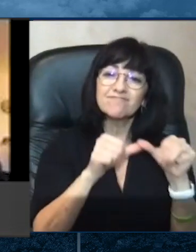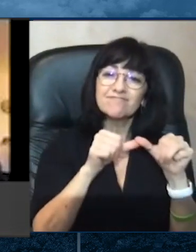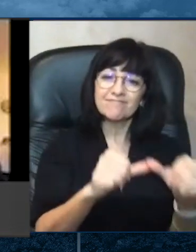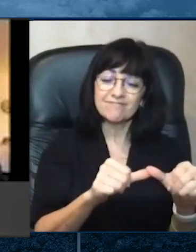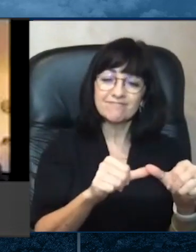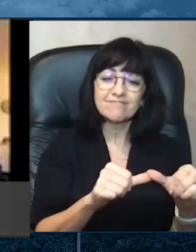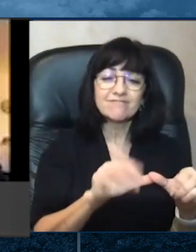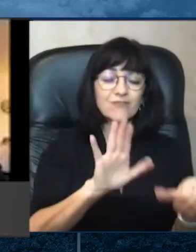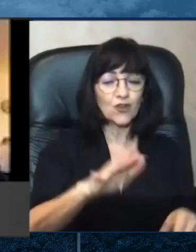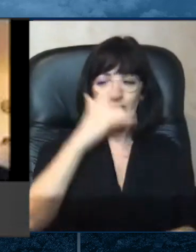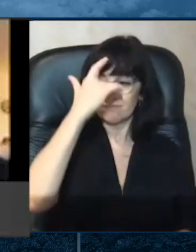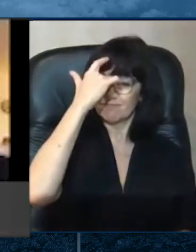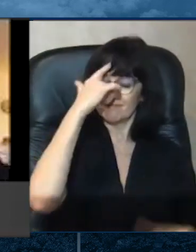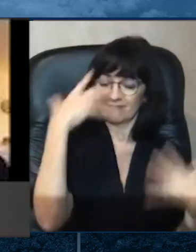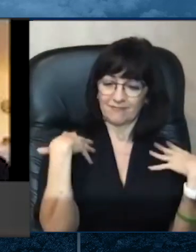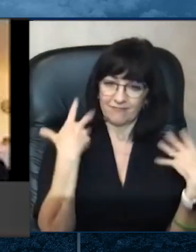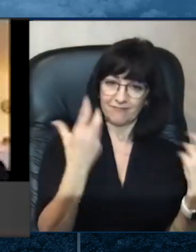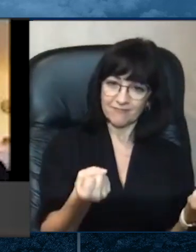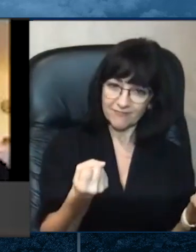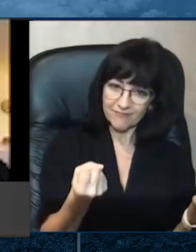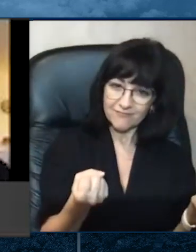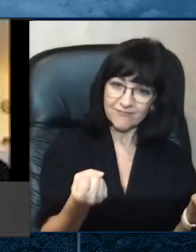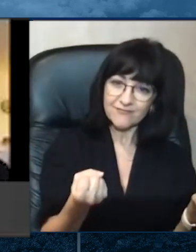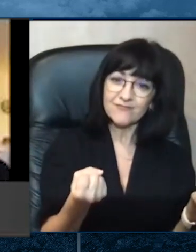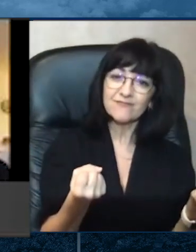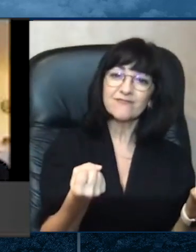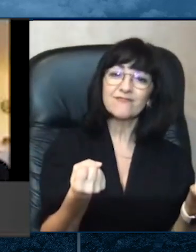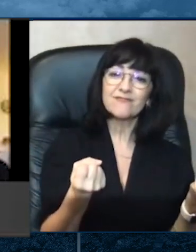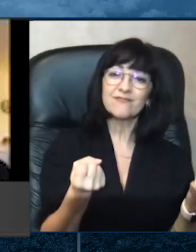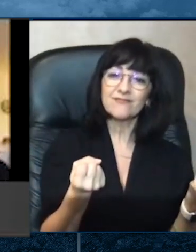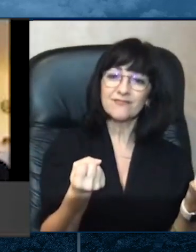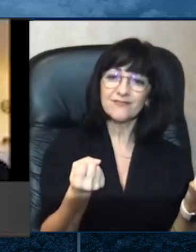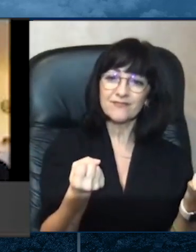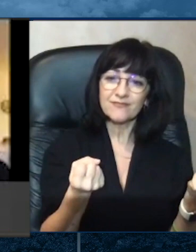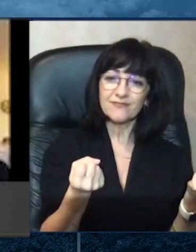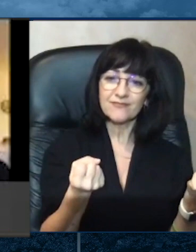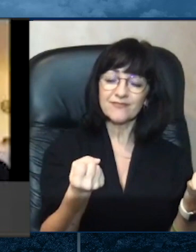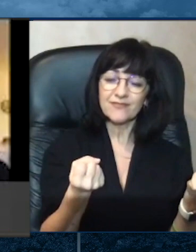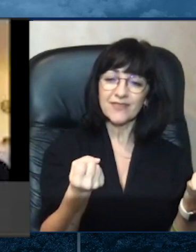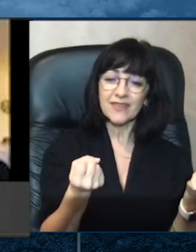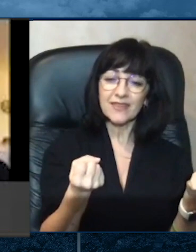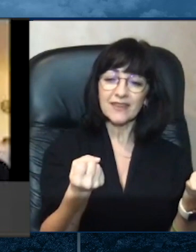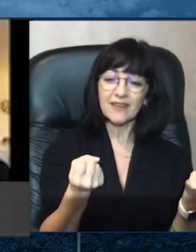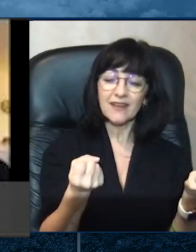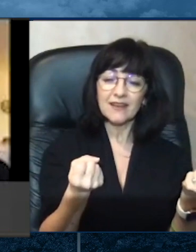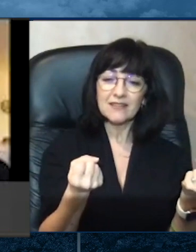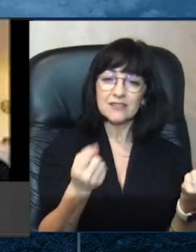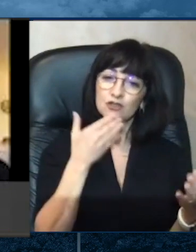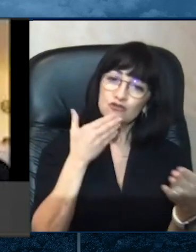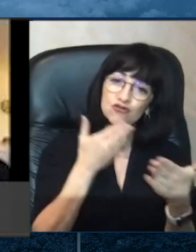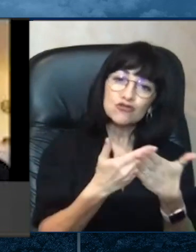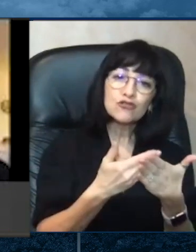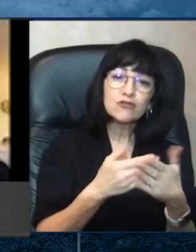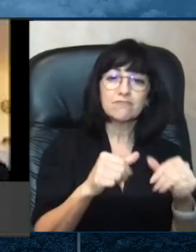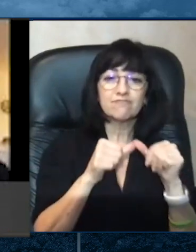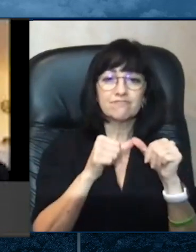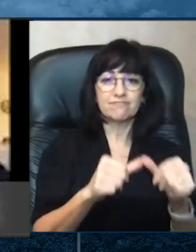mind open to different